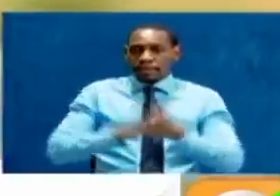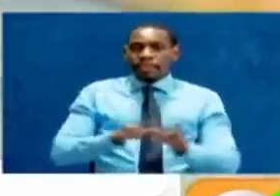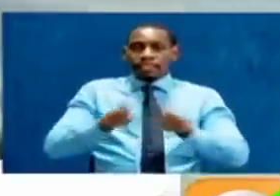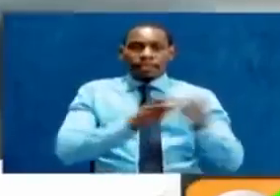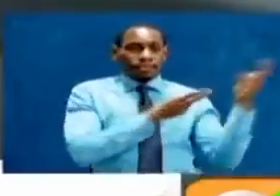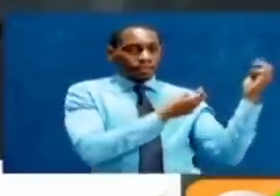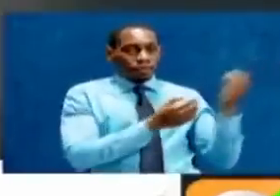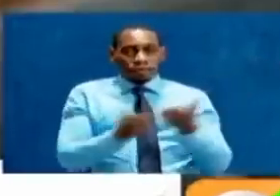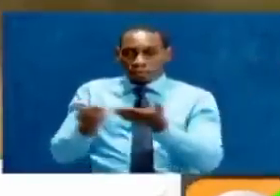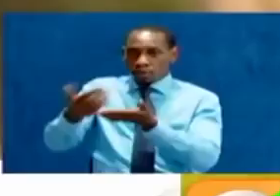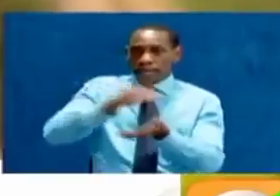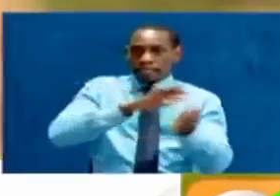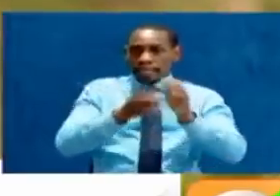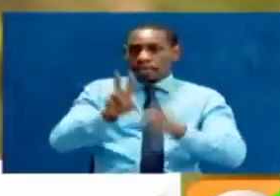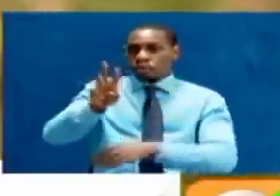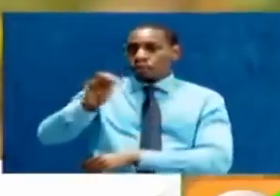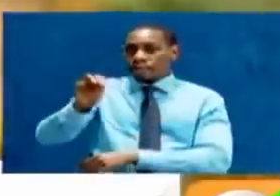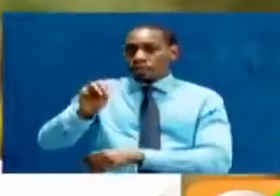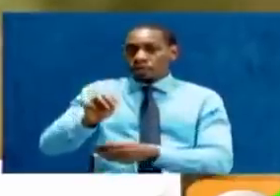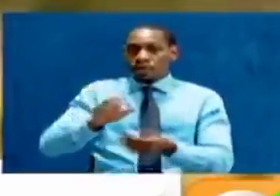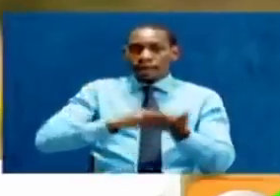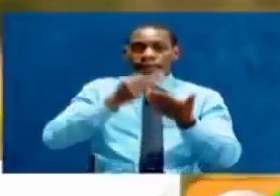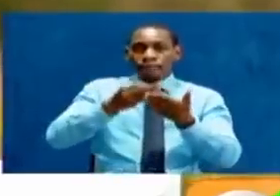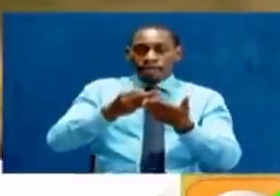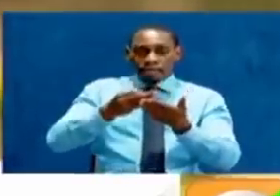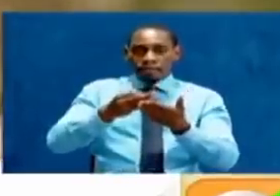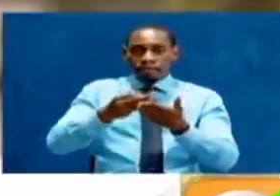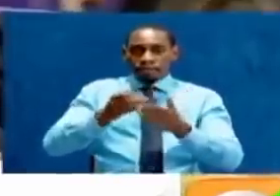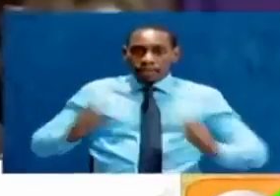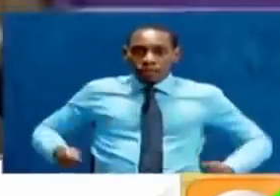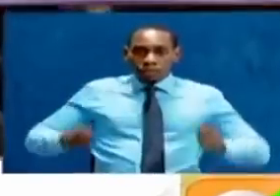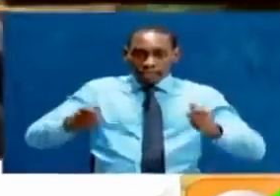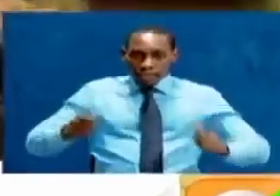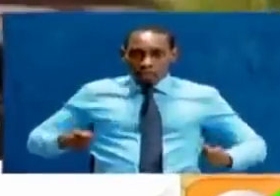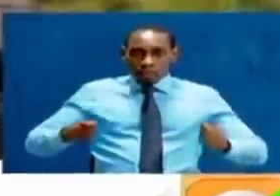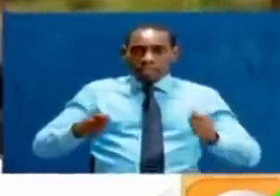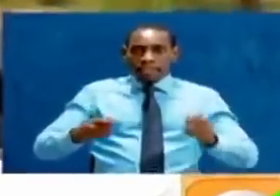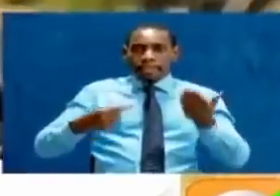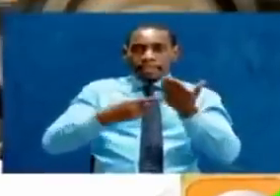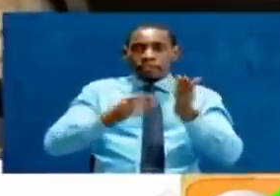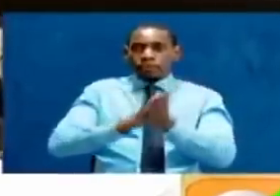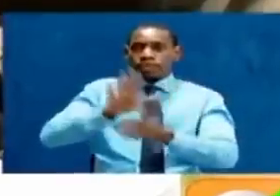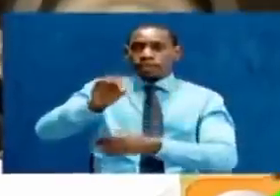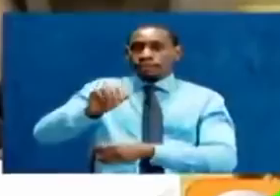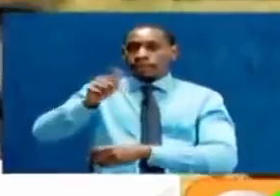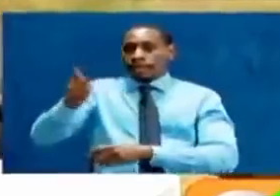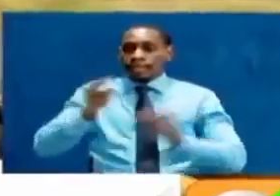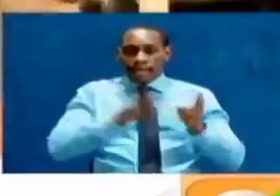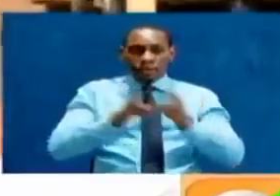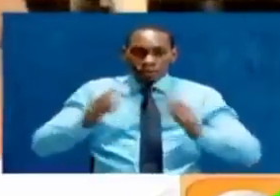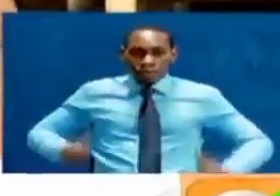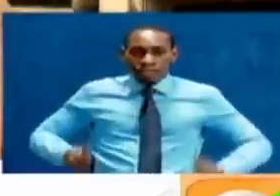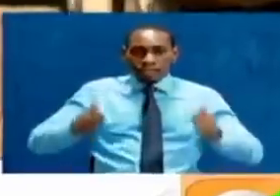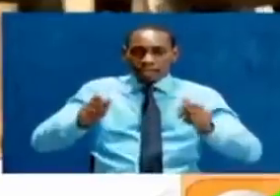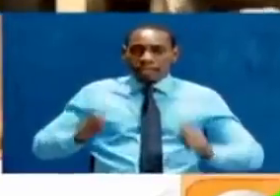hopes to raise about 2 million shillings to fund her own motorized wheelchair. And 50 other regular ones